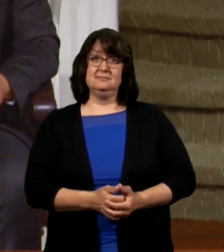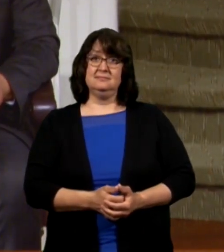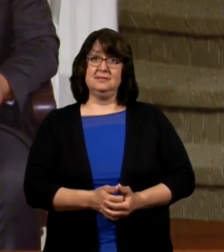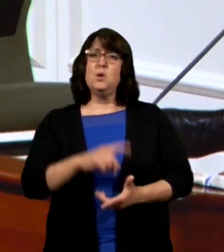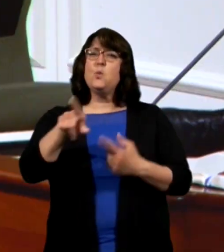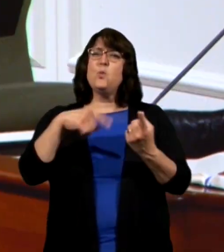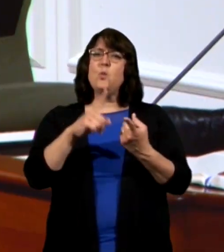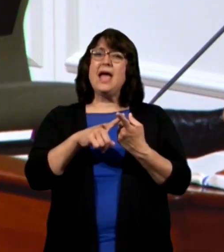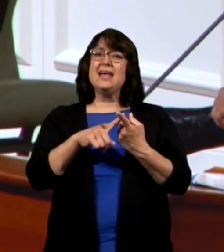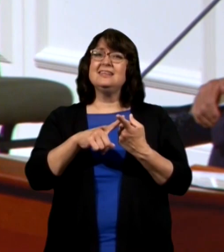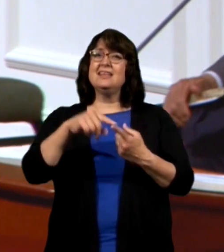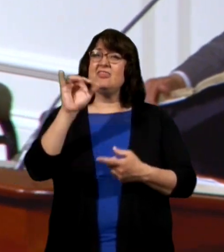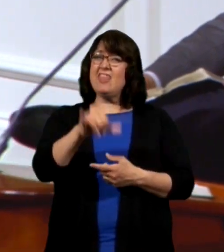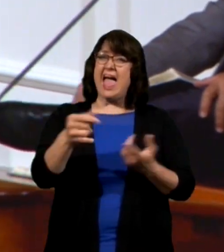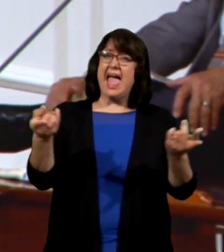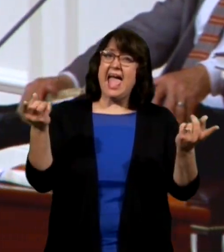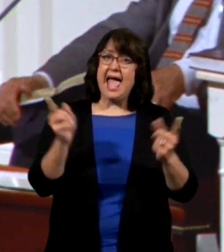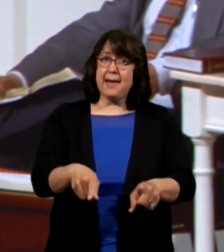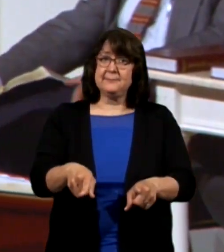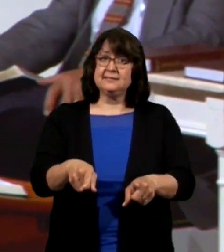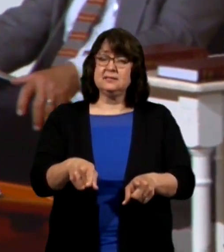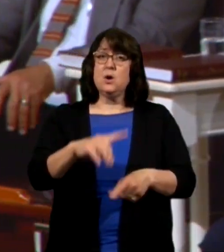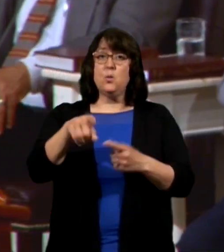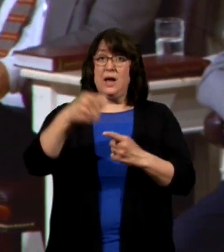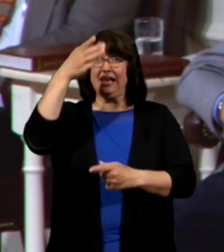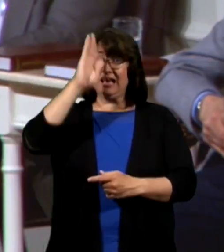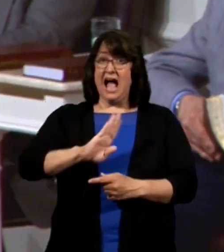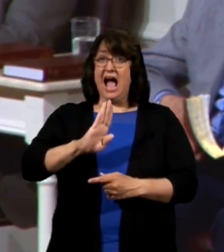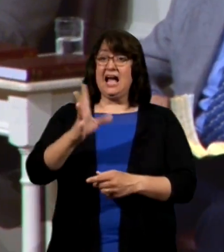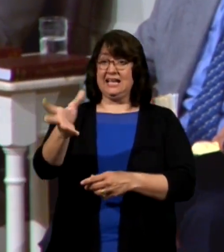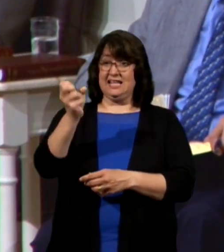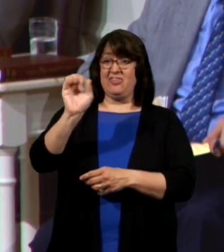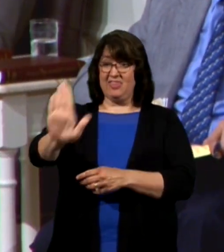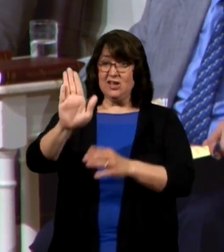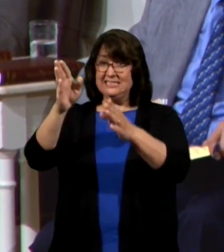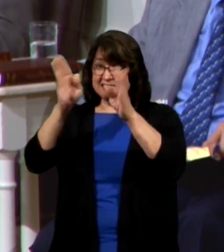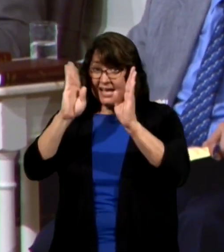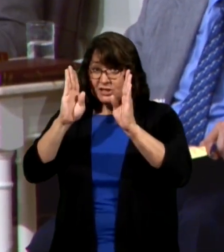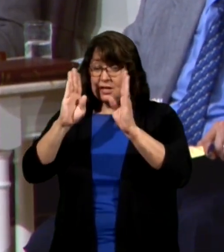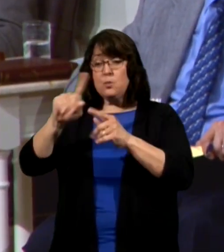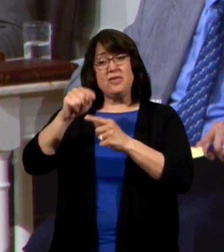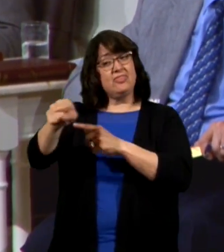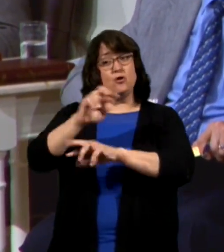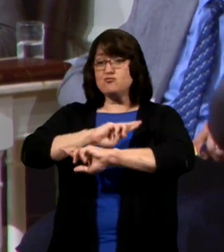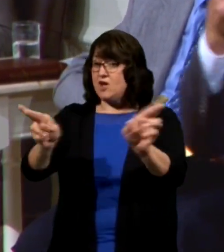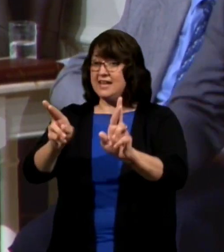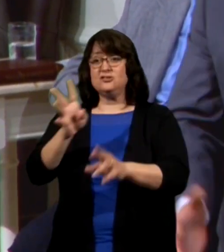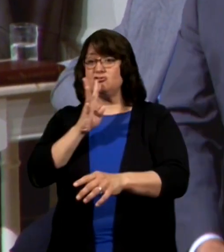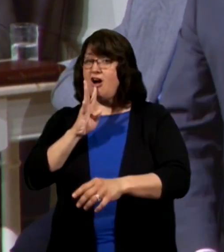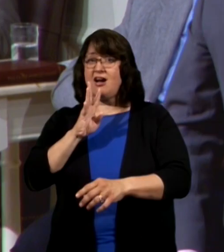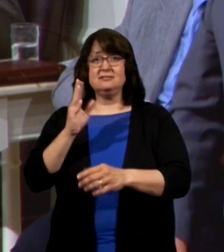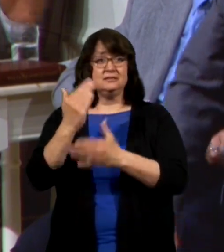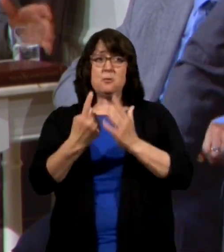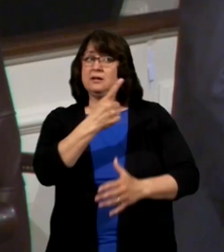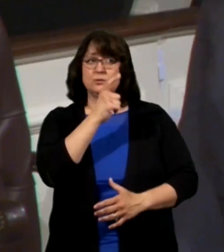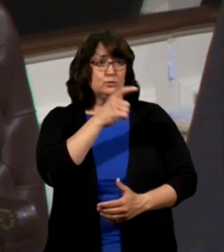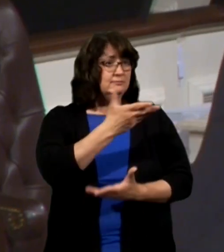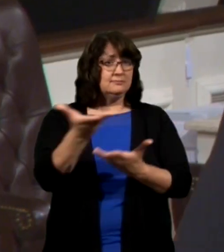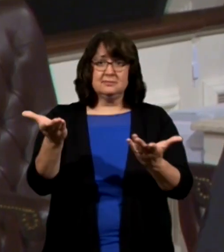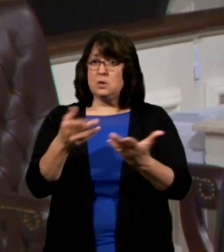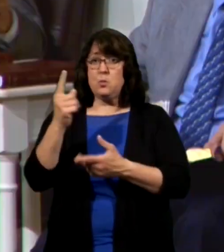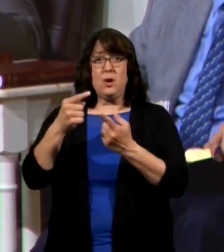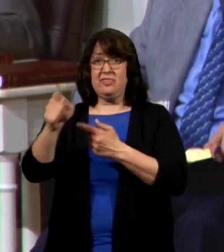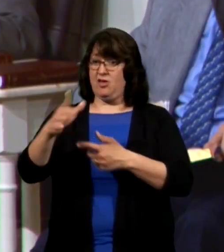when that happens when God gets their attention when they're ready to talk to somebody when the